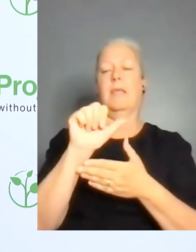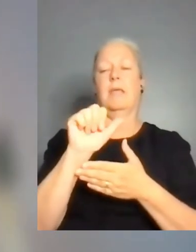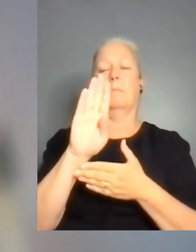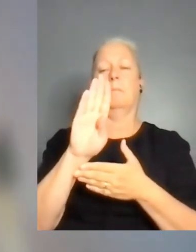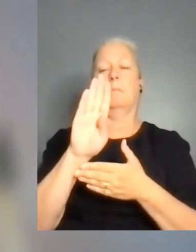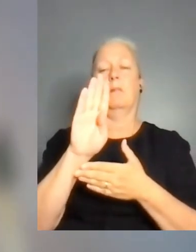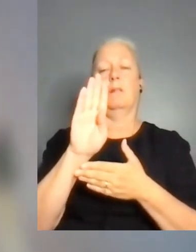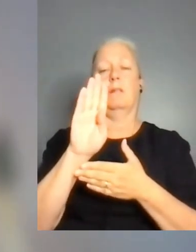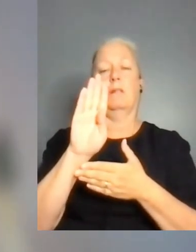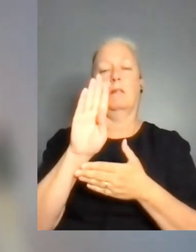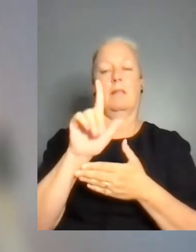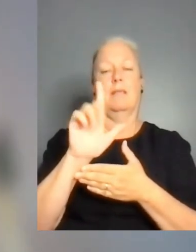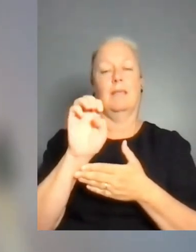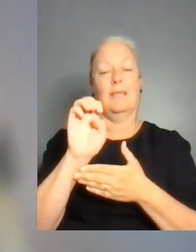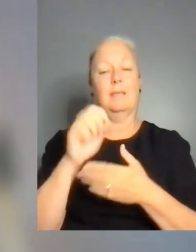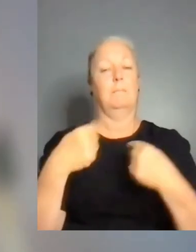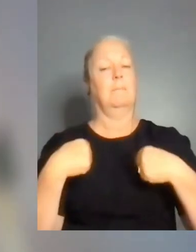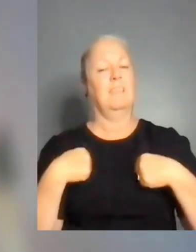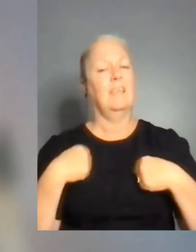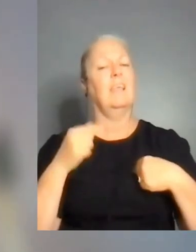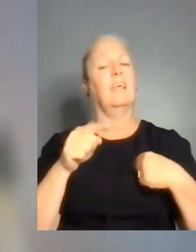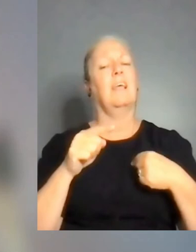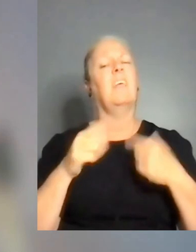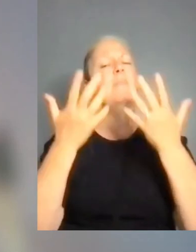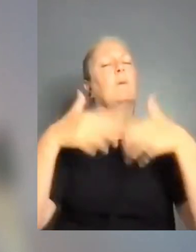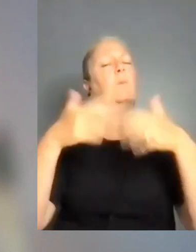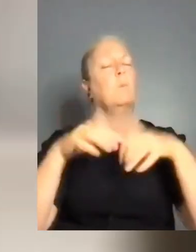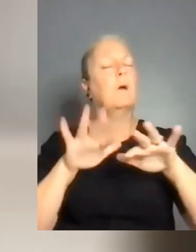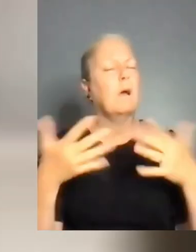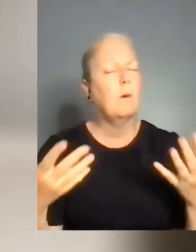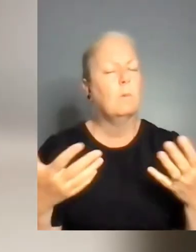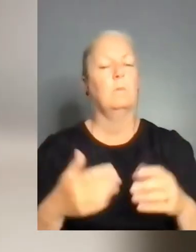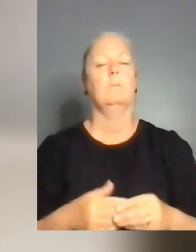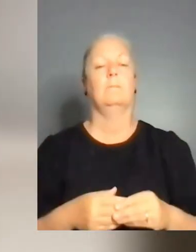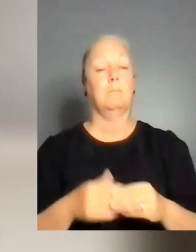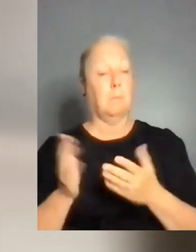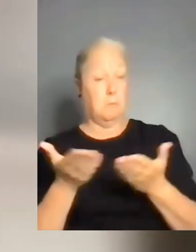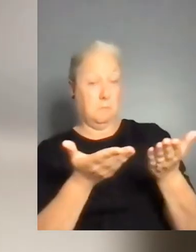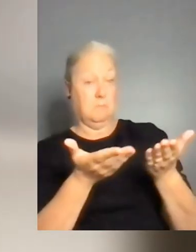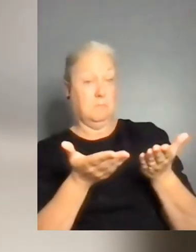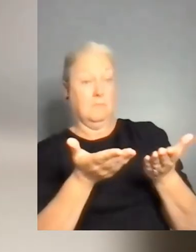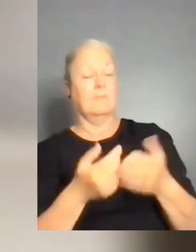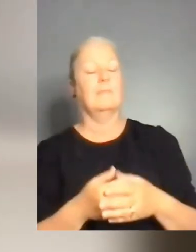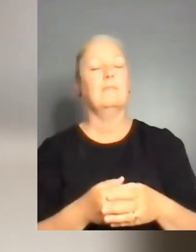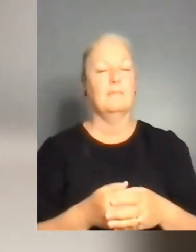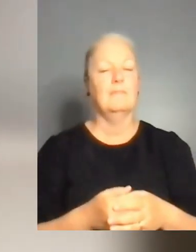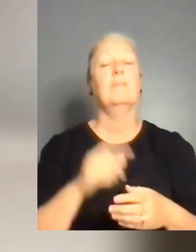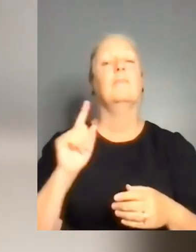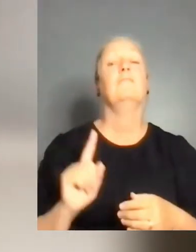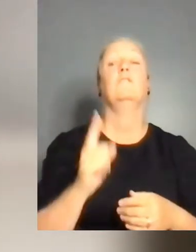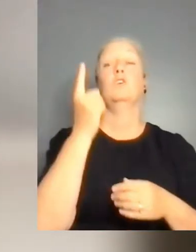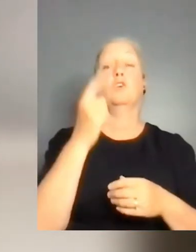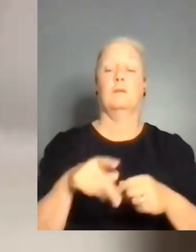Yeah, the first. Michael, are you going to go ahead, go ahead. The first launch will be in Kenya.